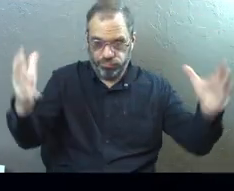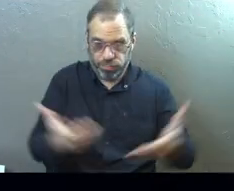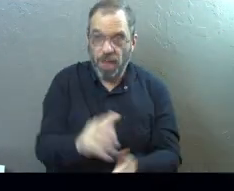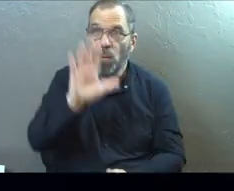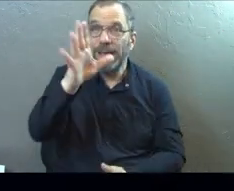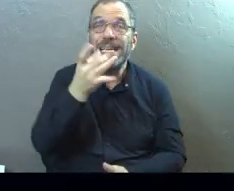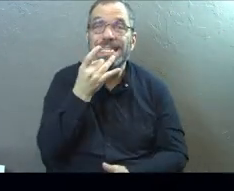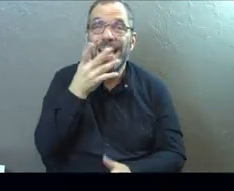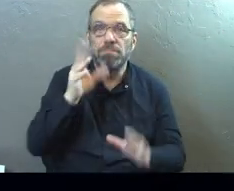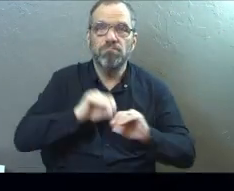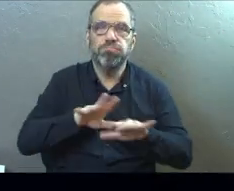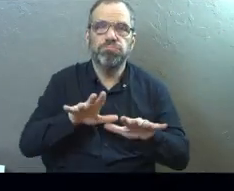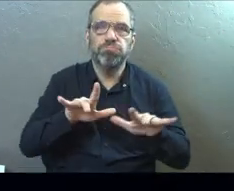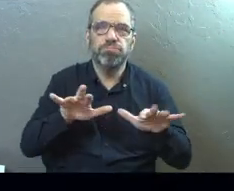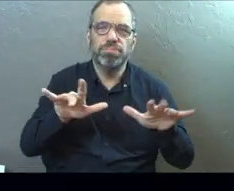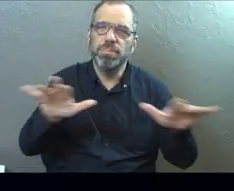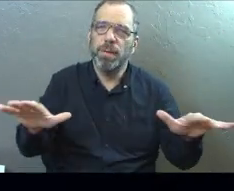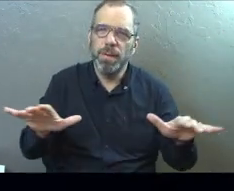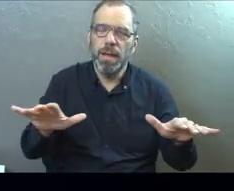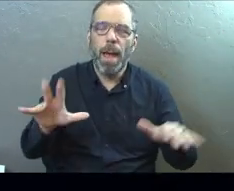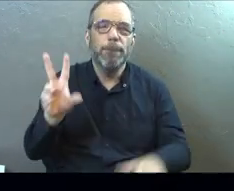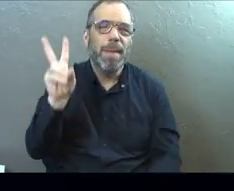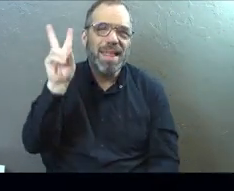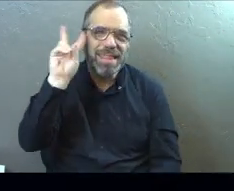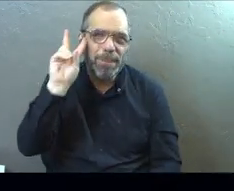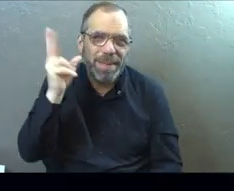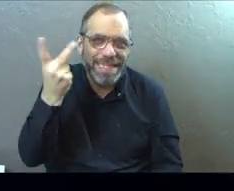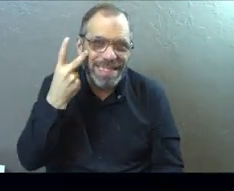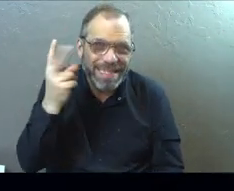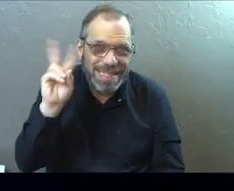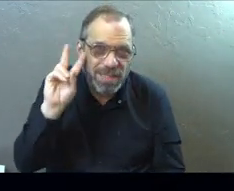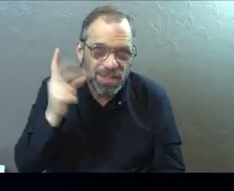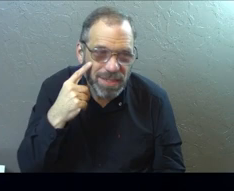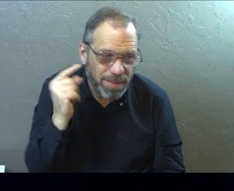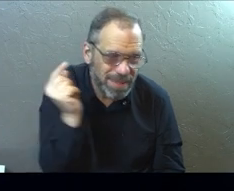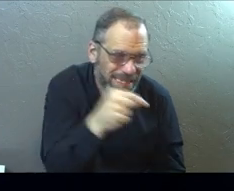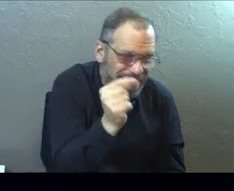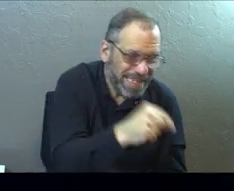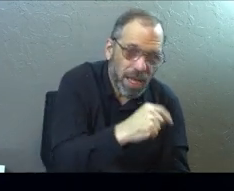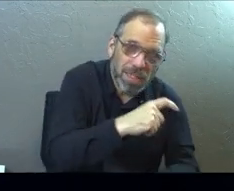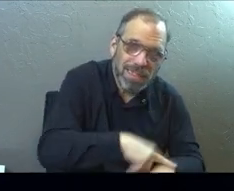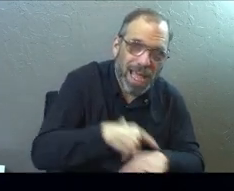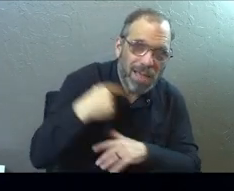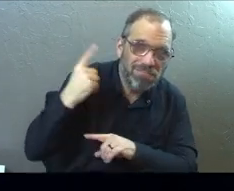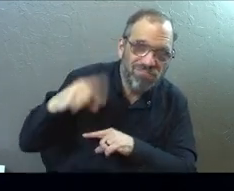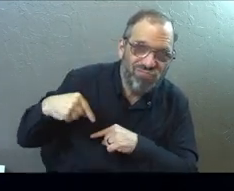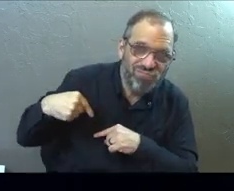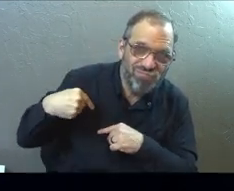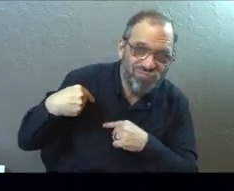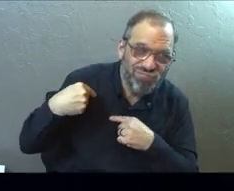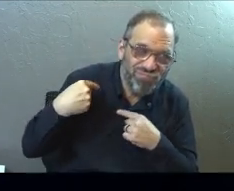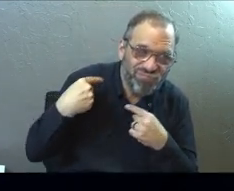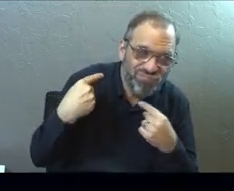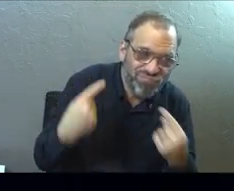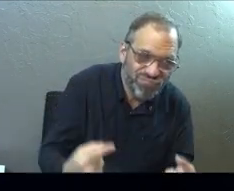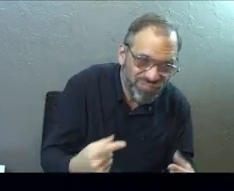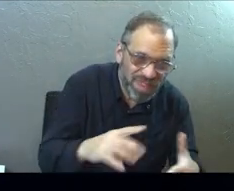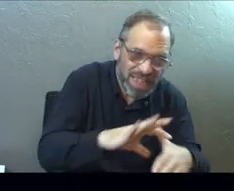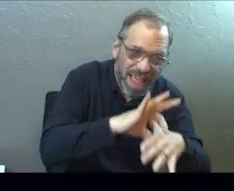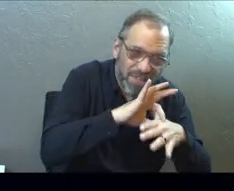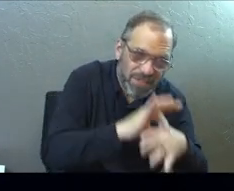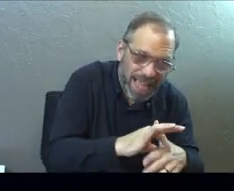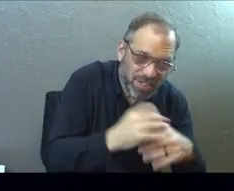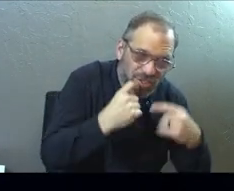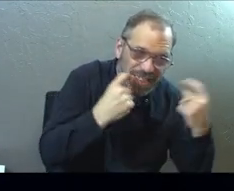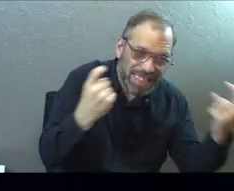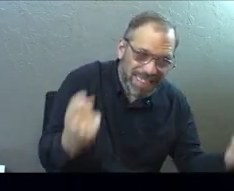shine, right? The misconceptions, though, that the Jewish people gain over time and as they walk in their humanity and in their flesh and in